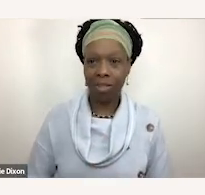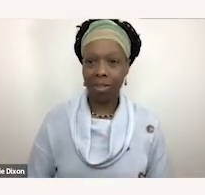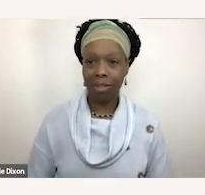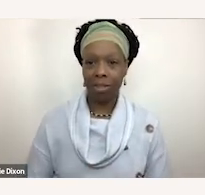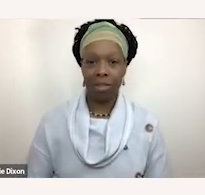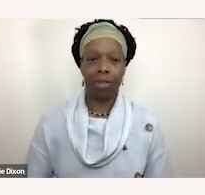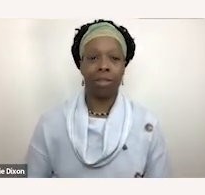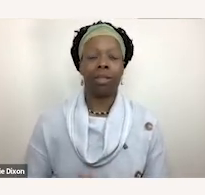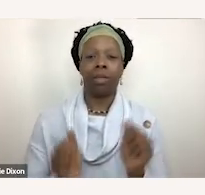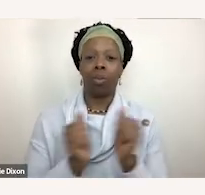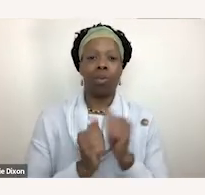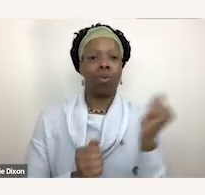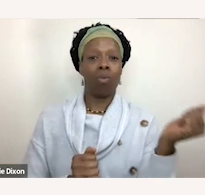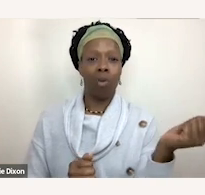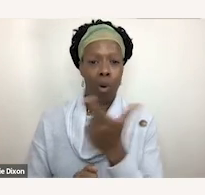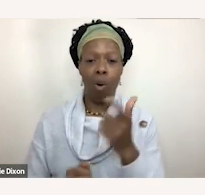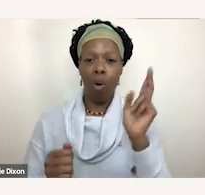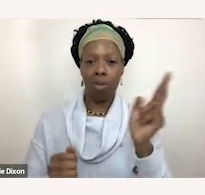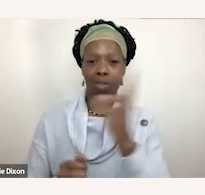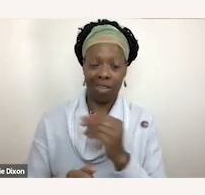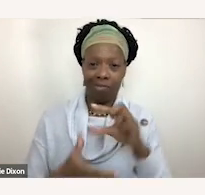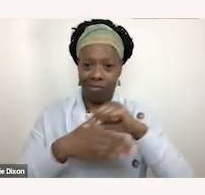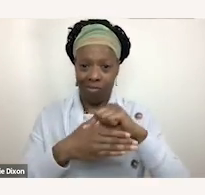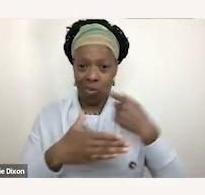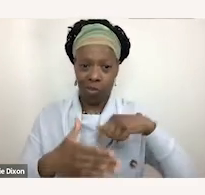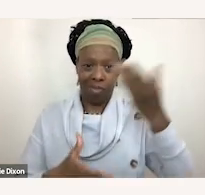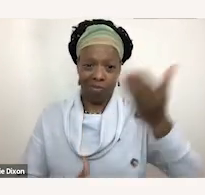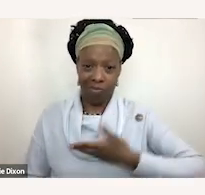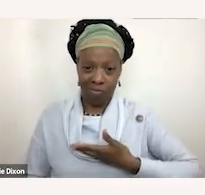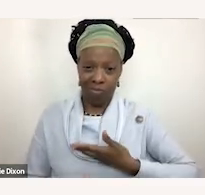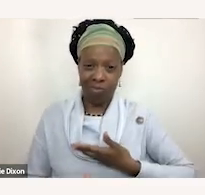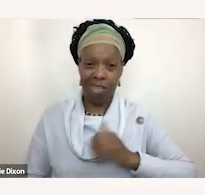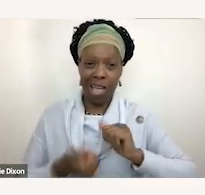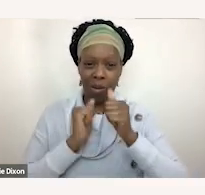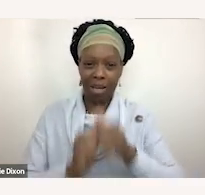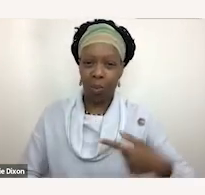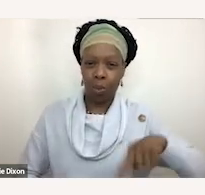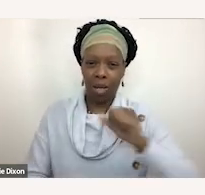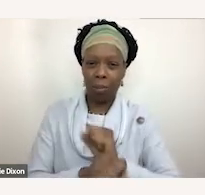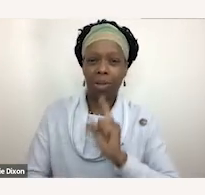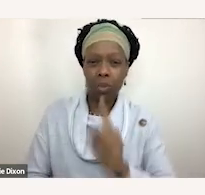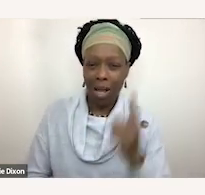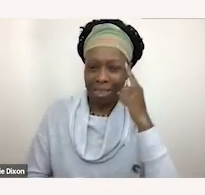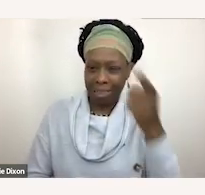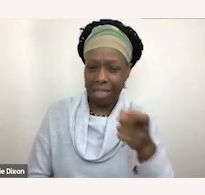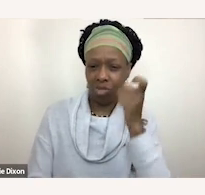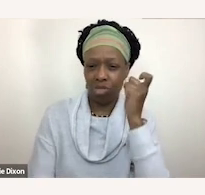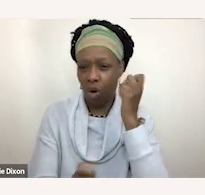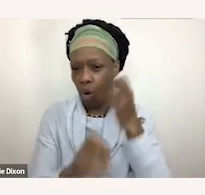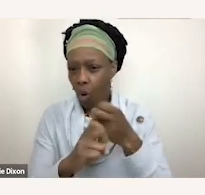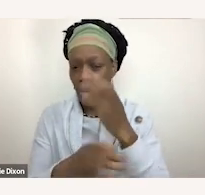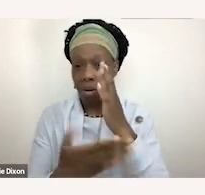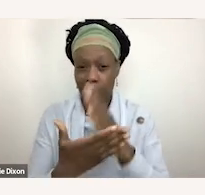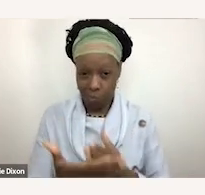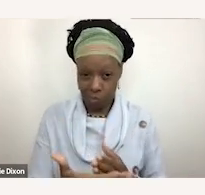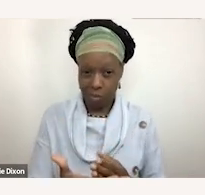and with all the history and the context that we've introduced you in mind you know how can we ensure this and I think this is the tricky thing because inclusion can